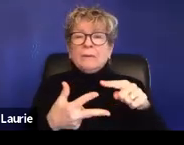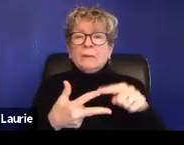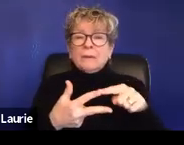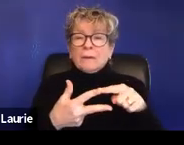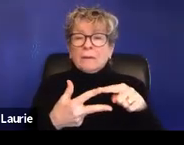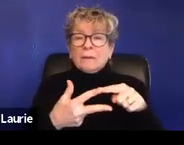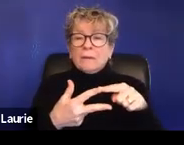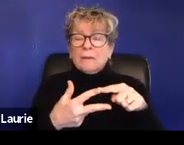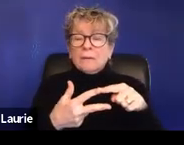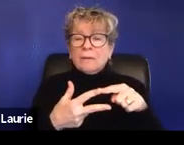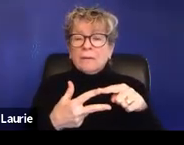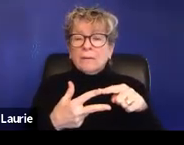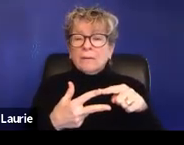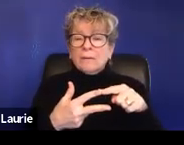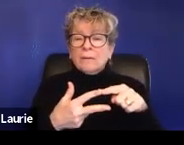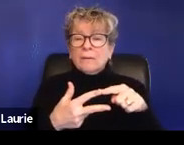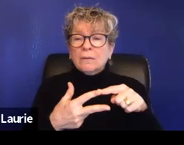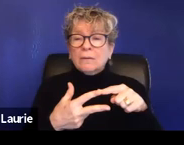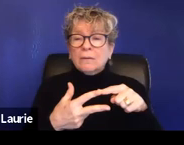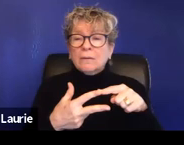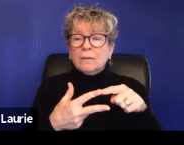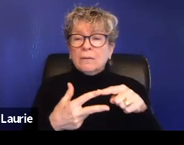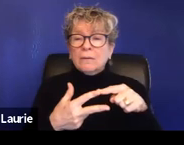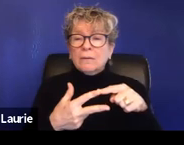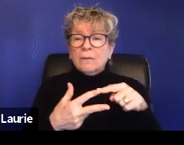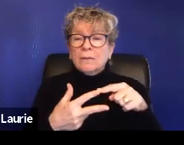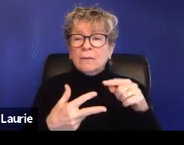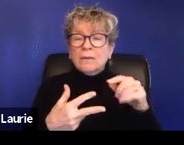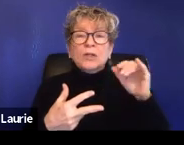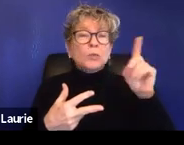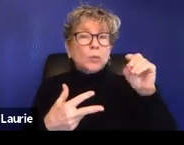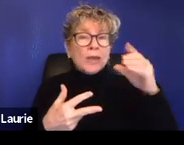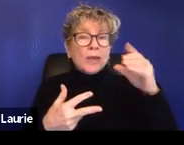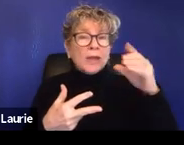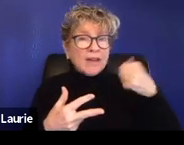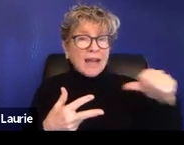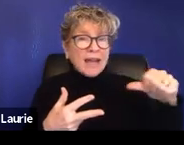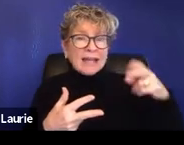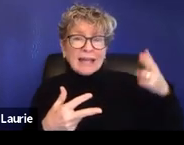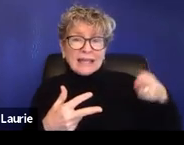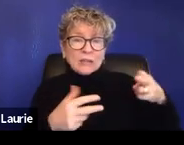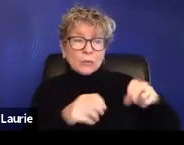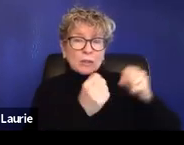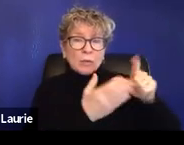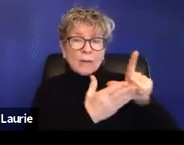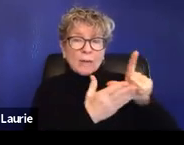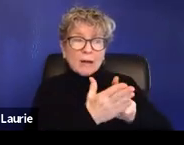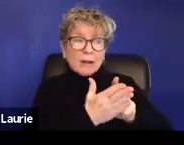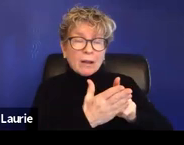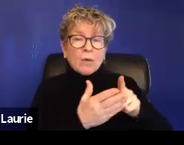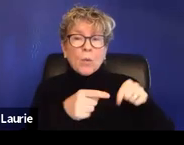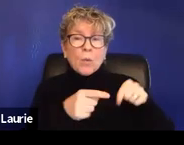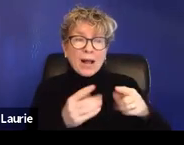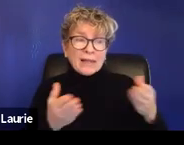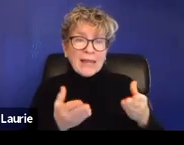um, if they have any criminal history, either in the U.S. or outside of the U